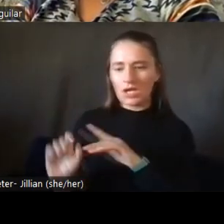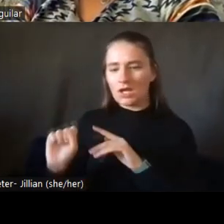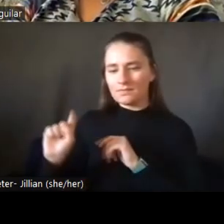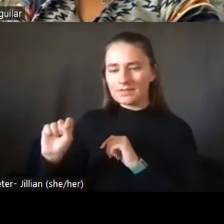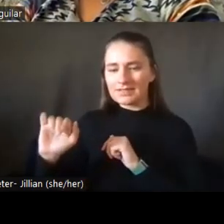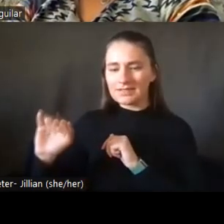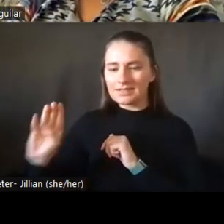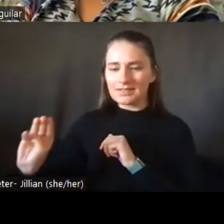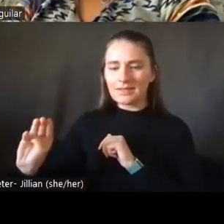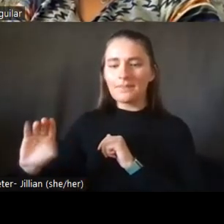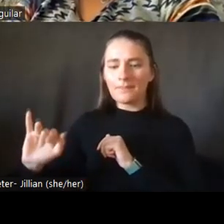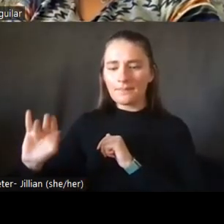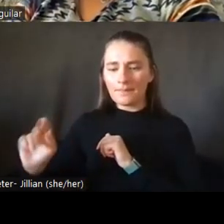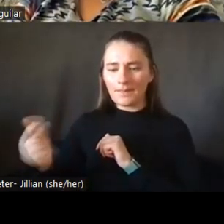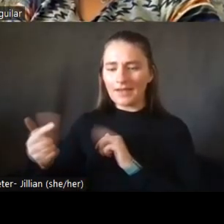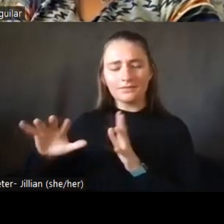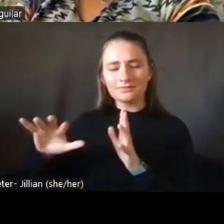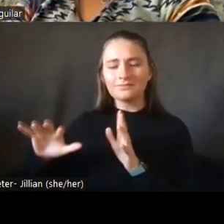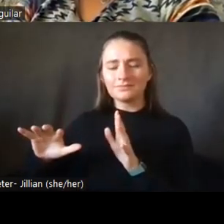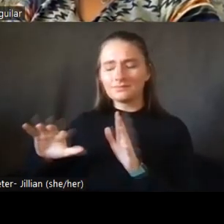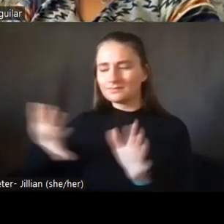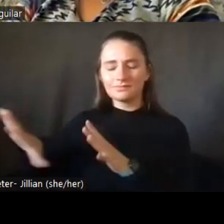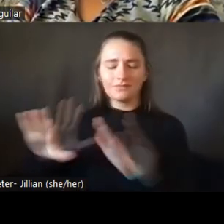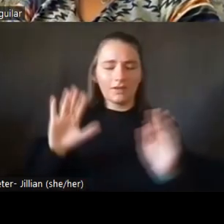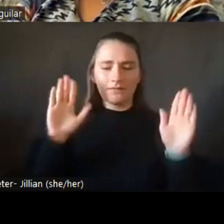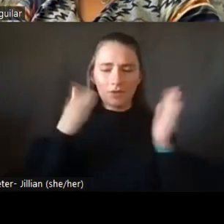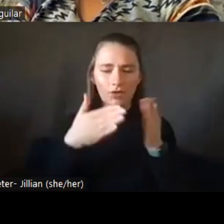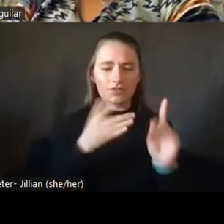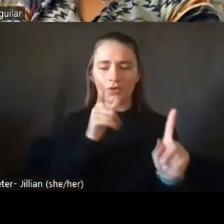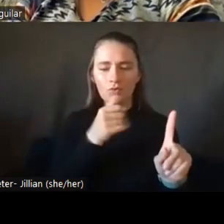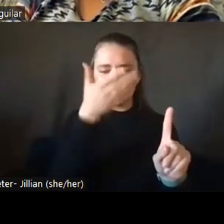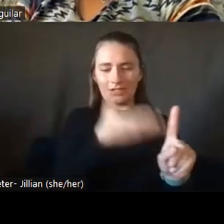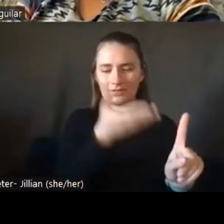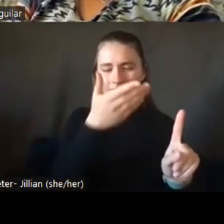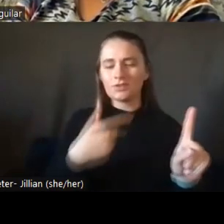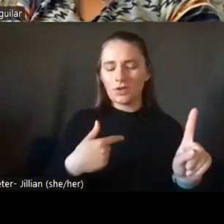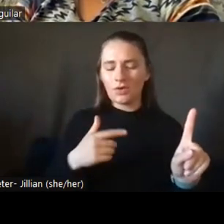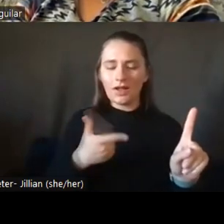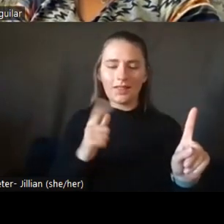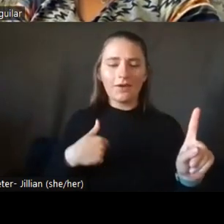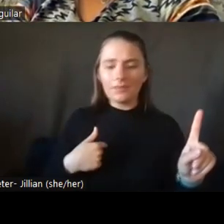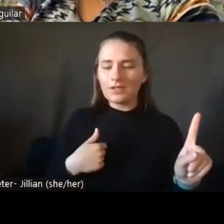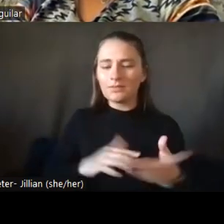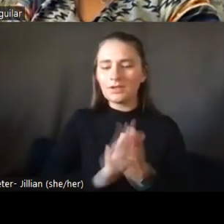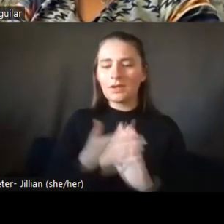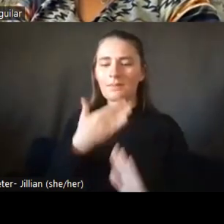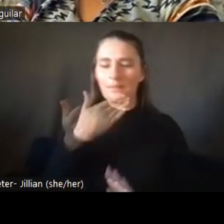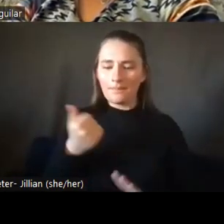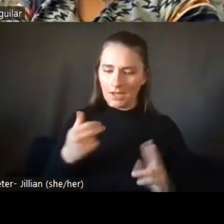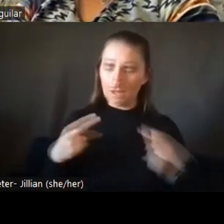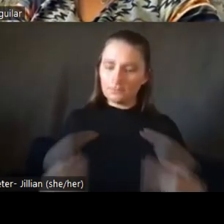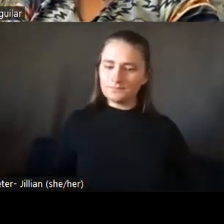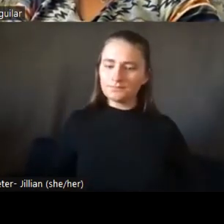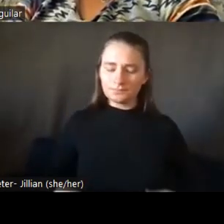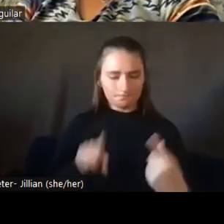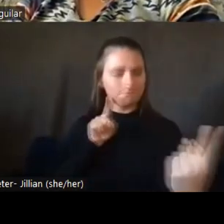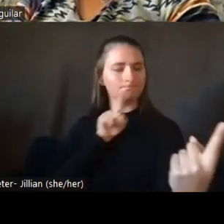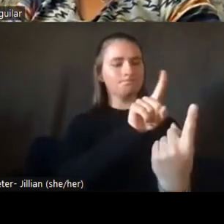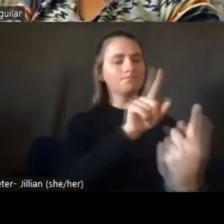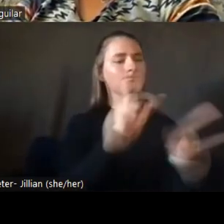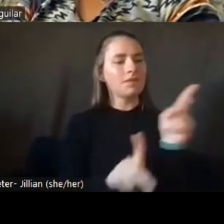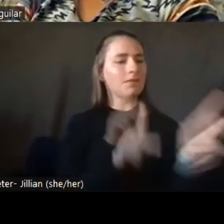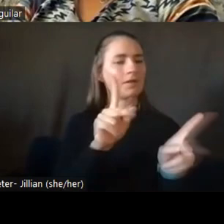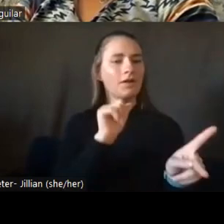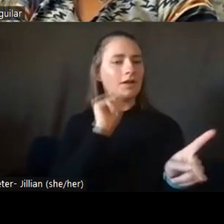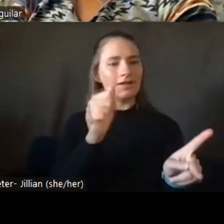other things. And so I think it's allowed me to be a better human and approach people as people, not what their